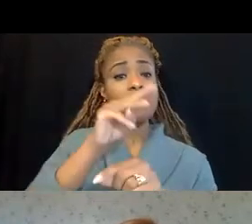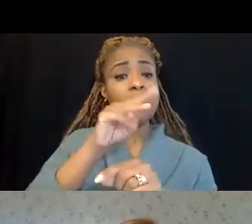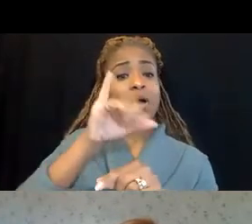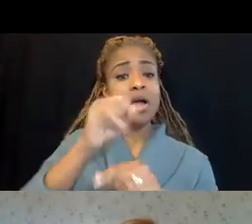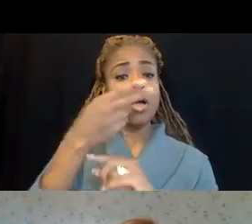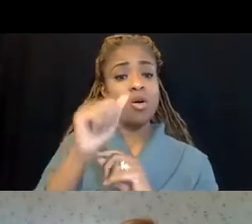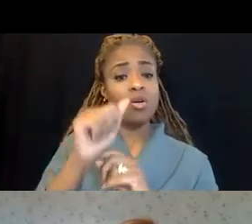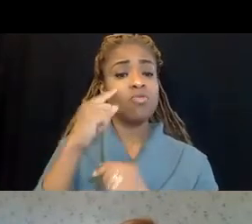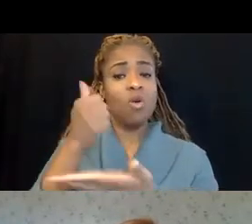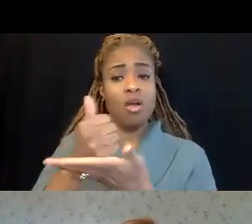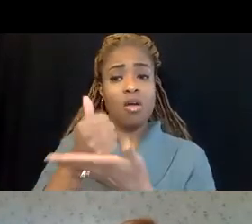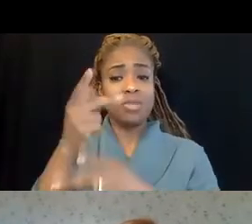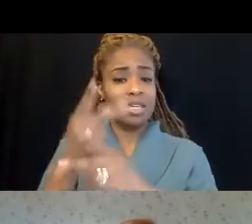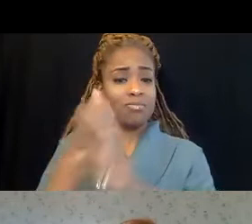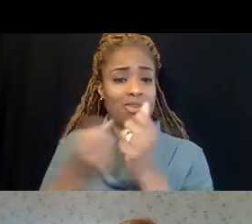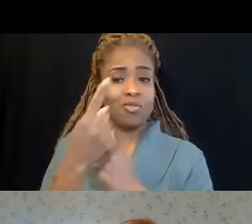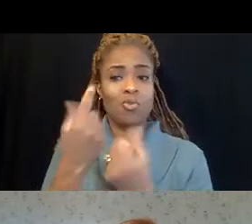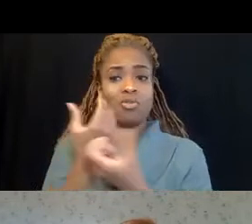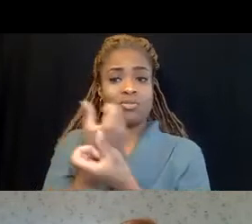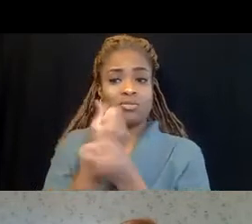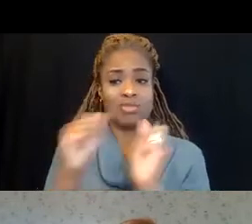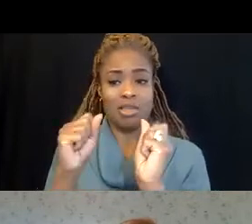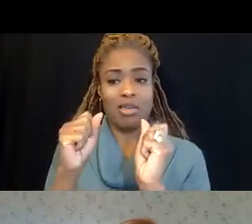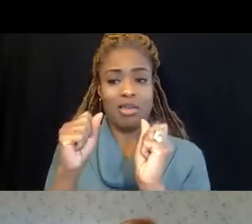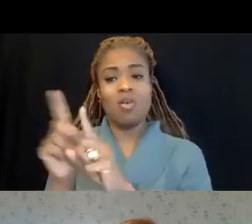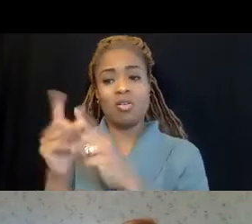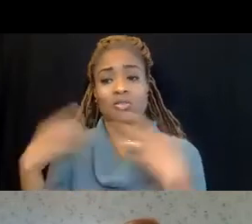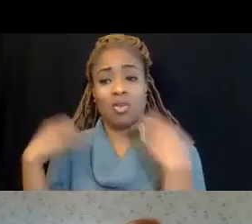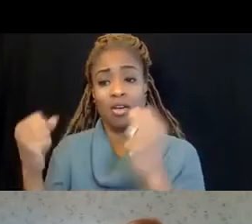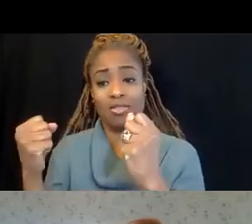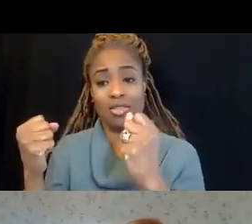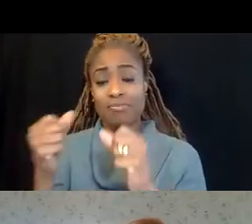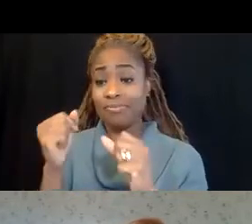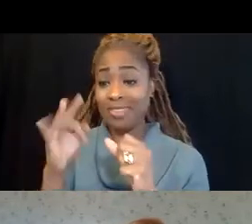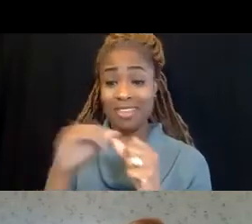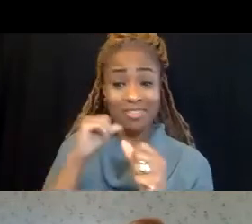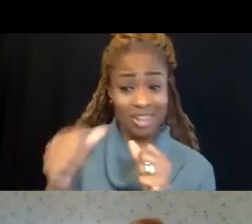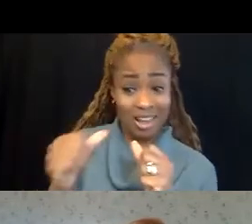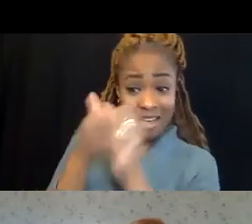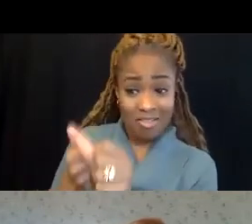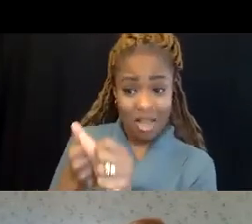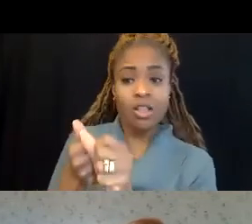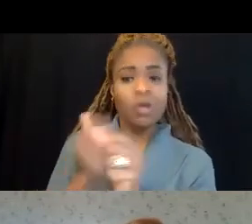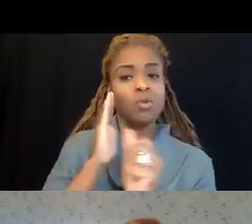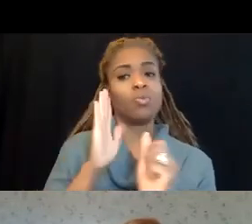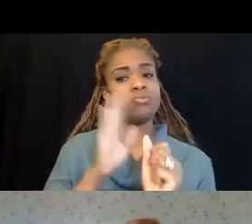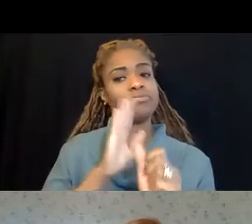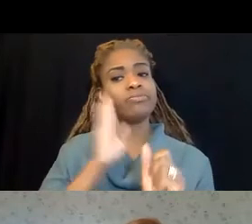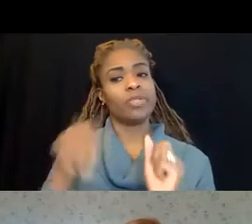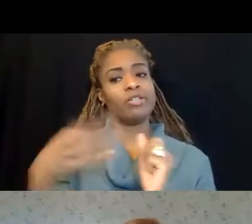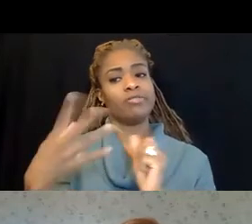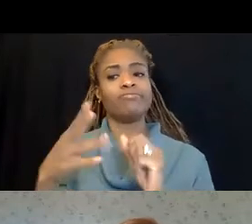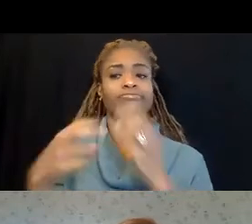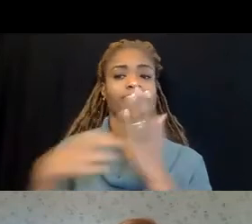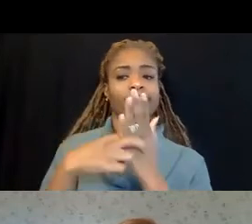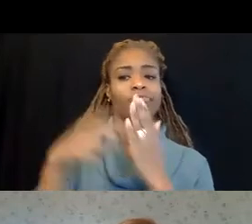workers safe and healthy. If they're not, then we will issue citations for violations of